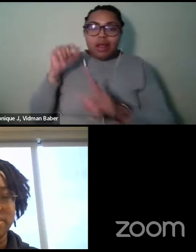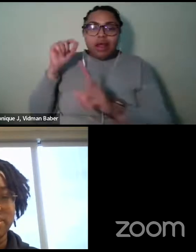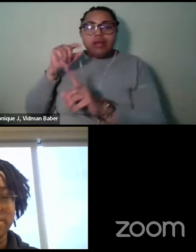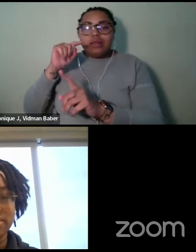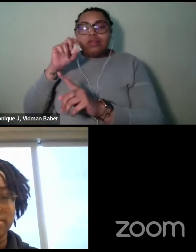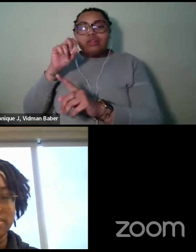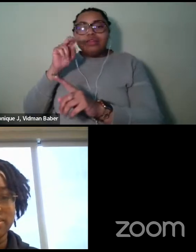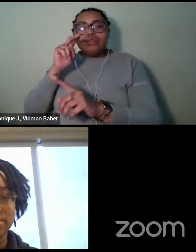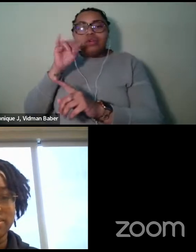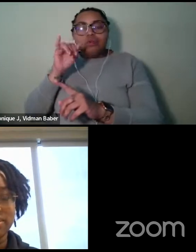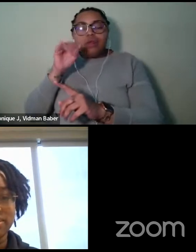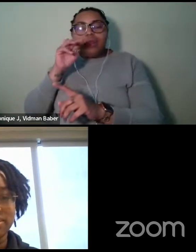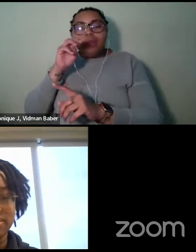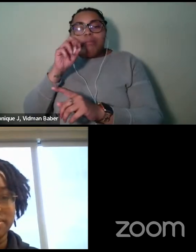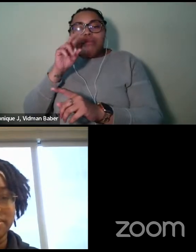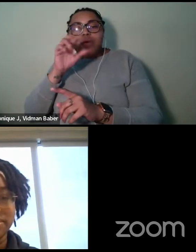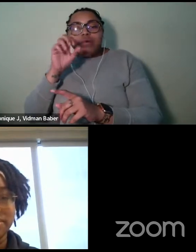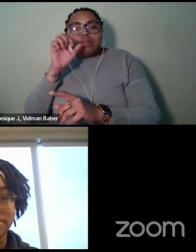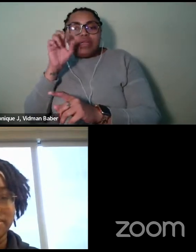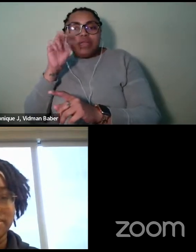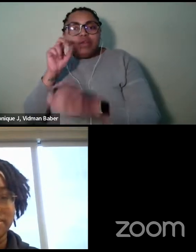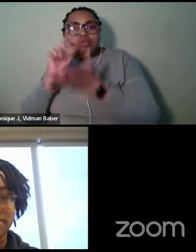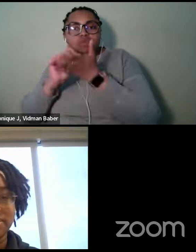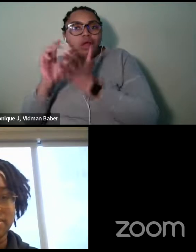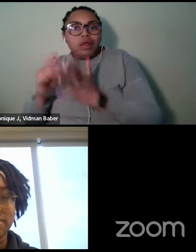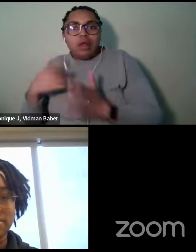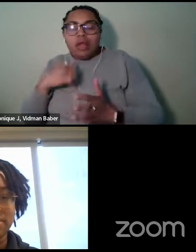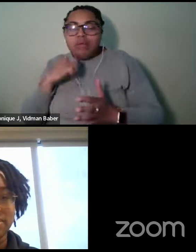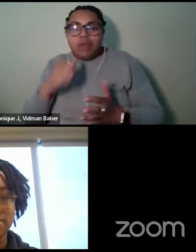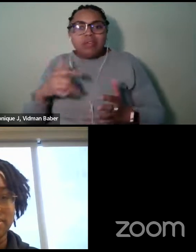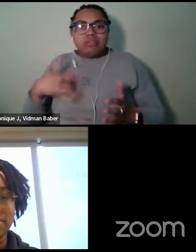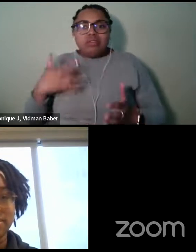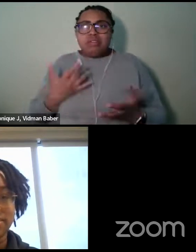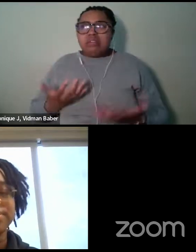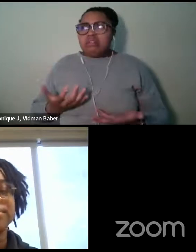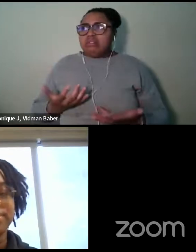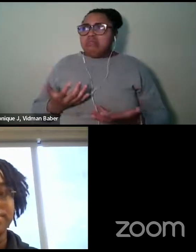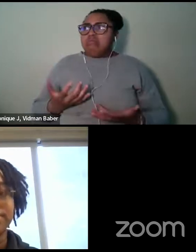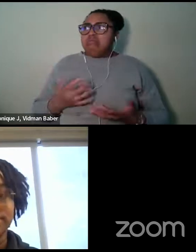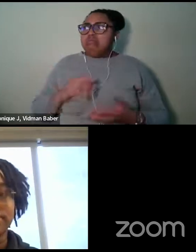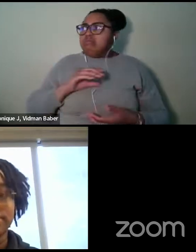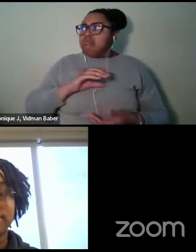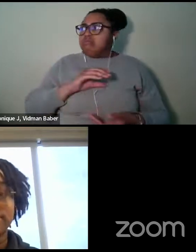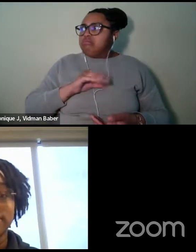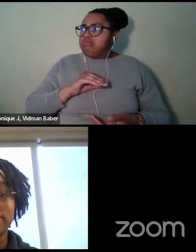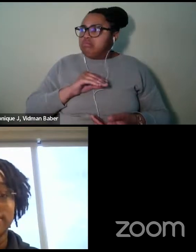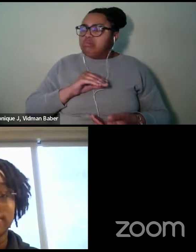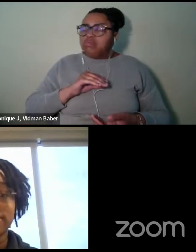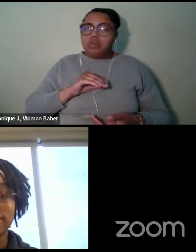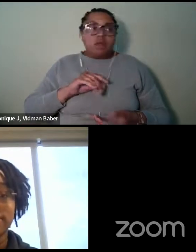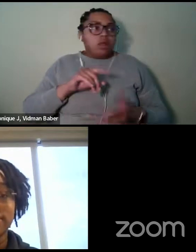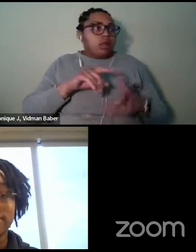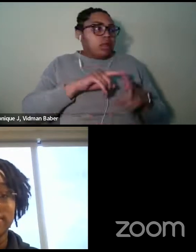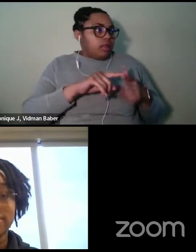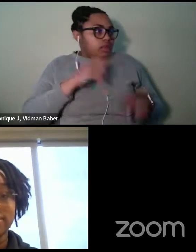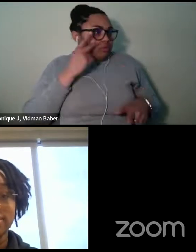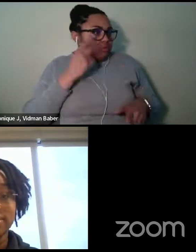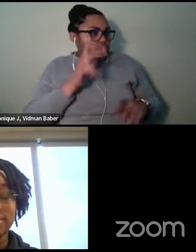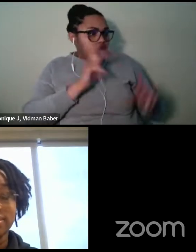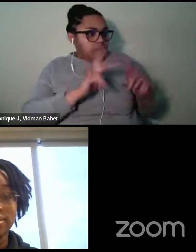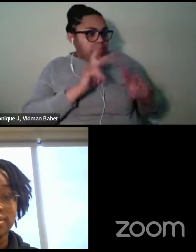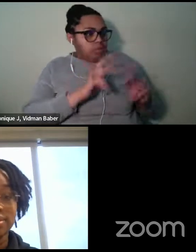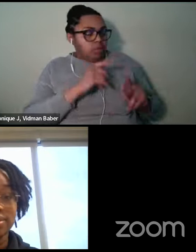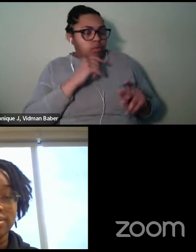it's discouraging, especially when you see people that don't look like you who don't write like Beyonce or Toni